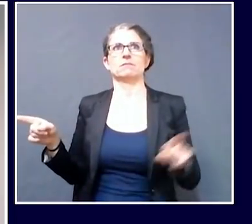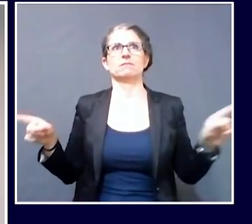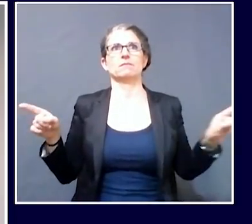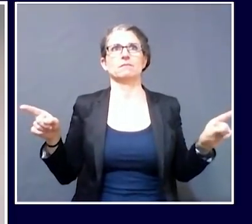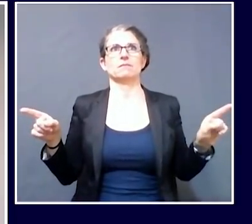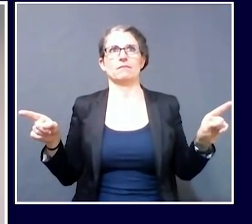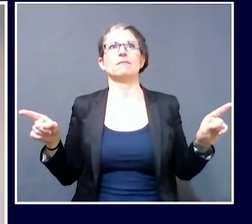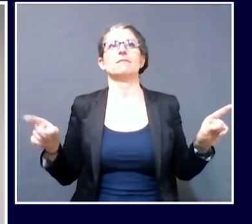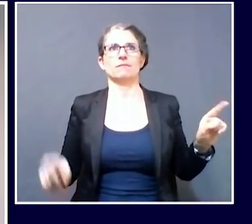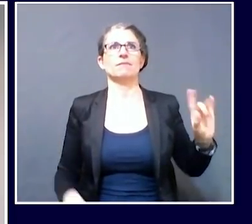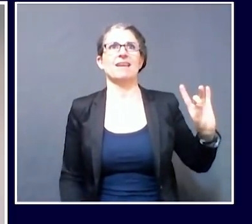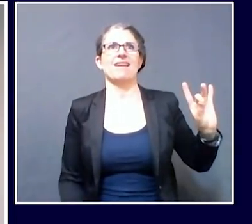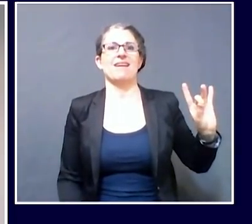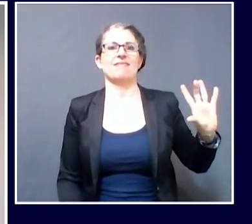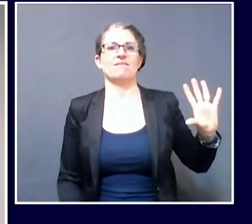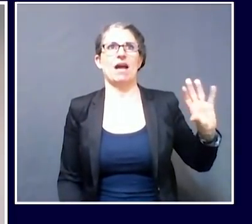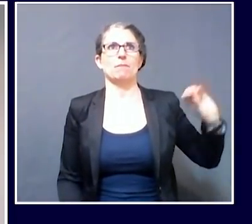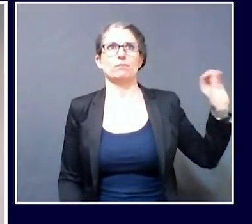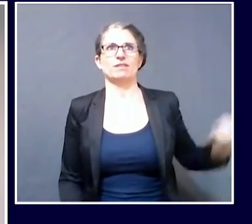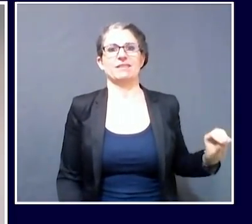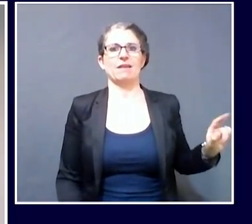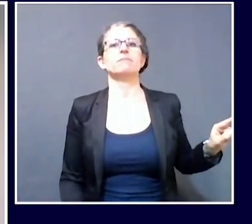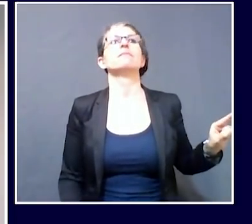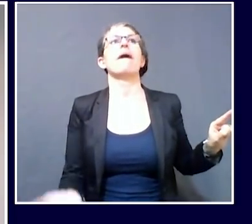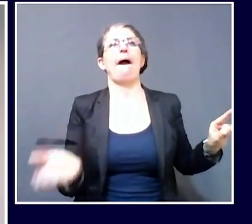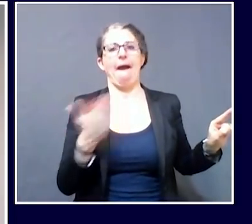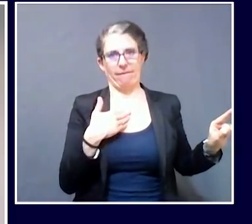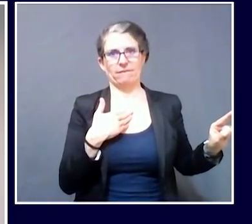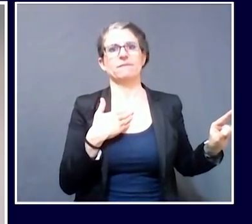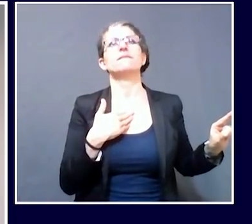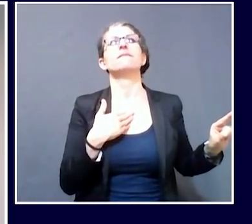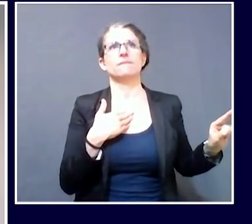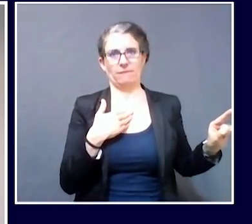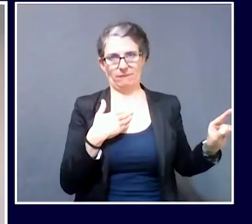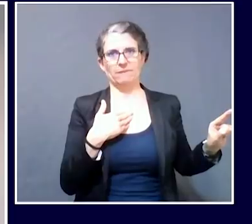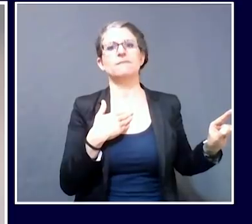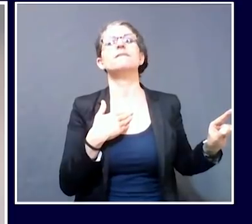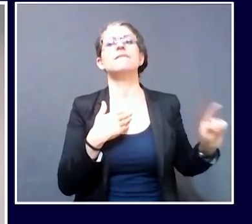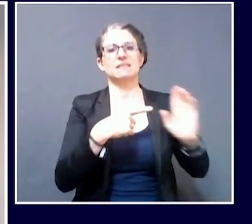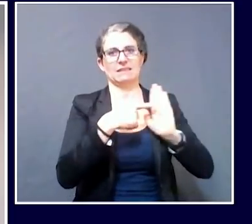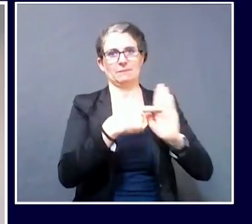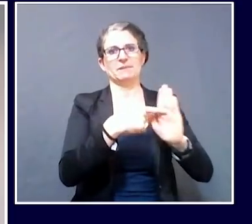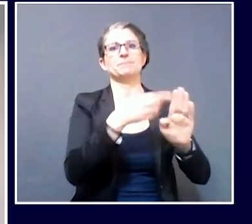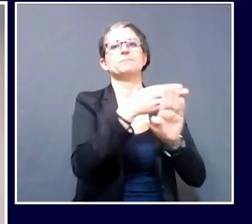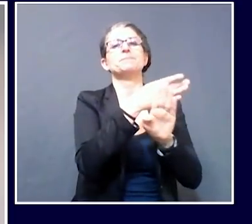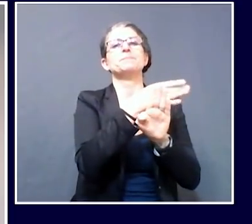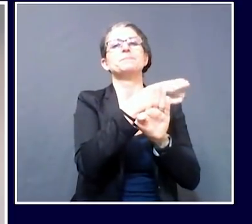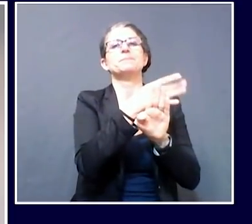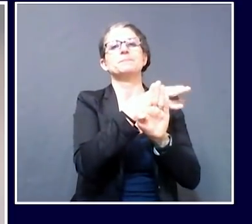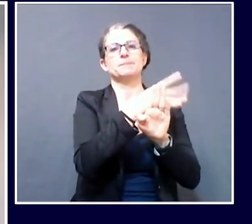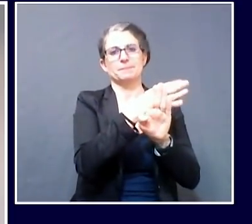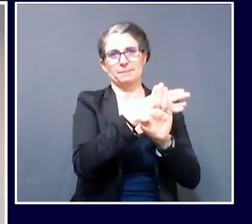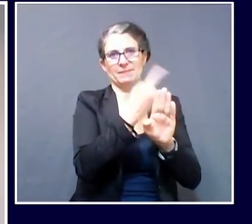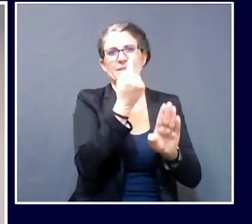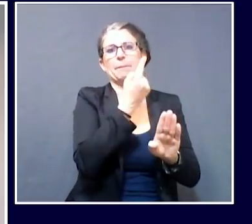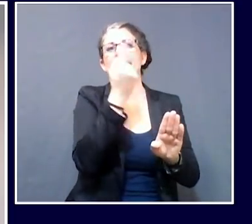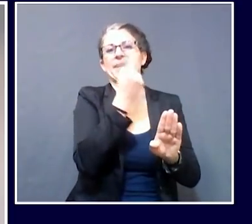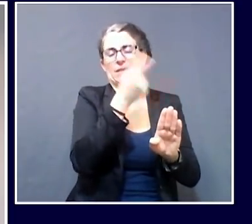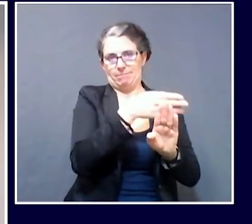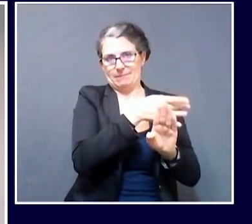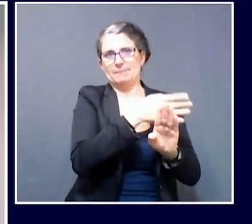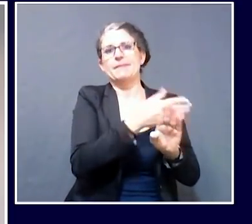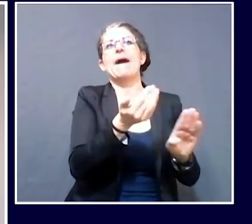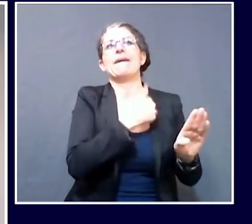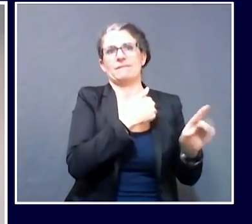their illness. What we also know is that a lot of folks get tested because of access to more